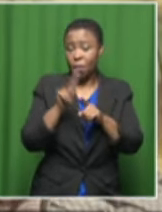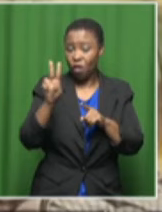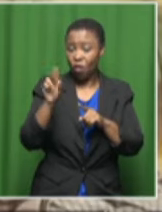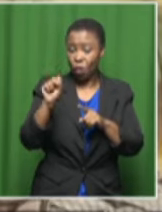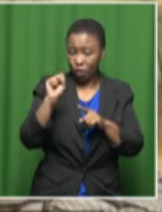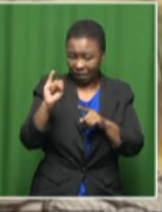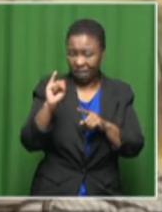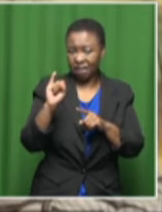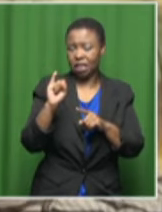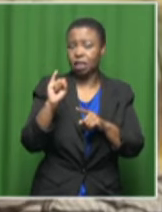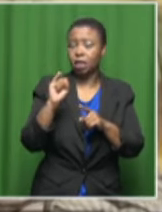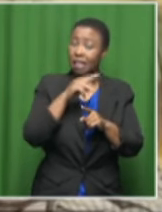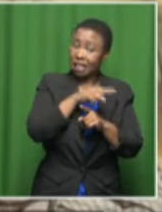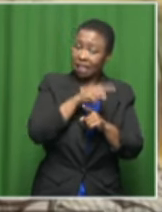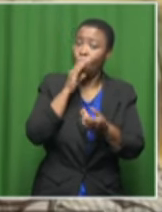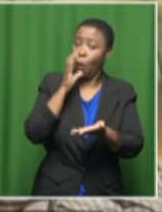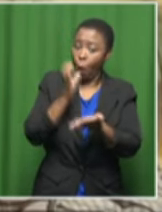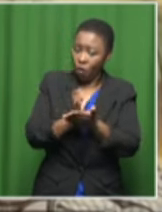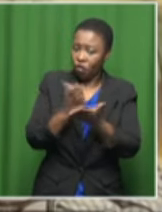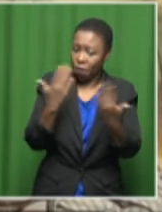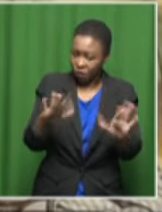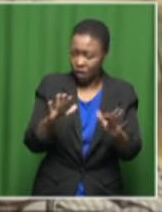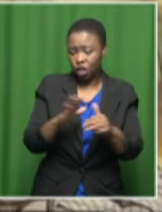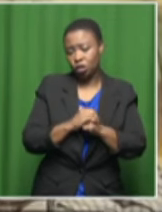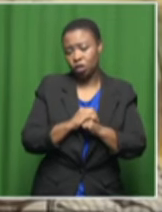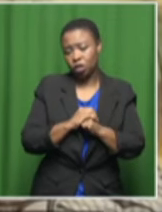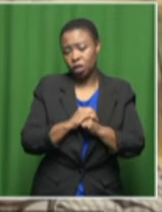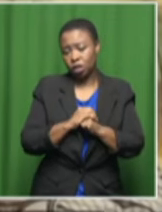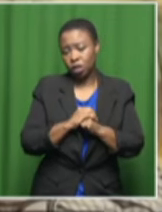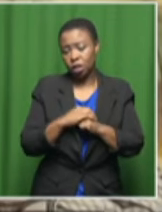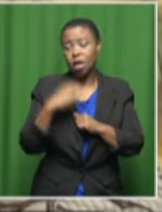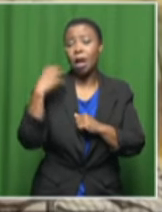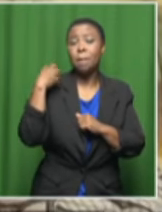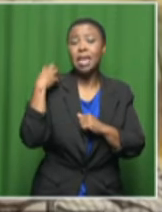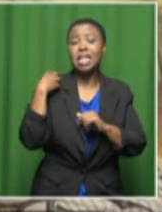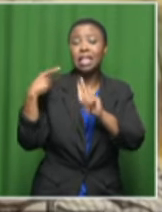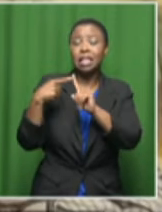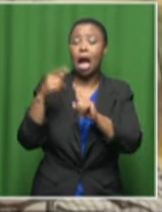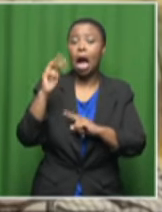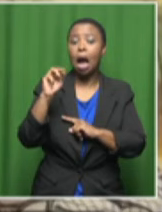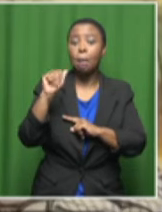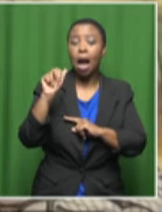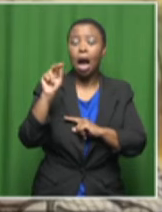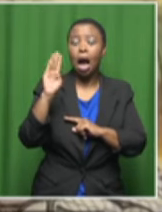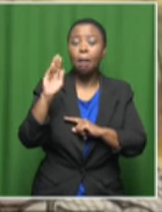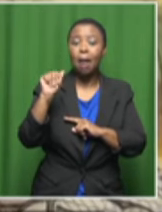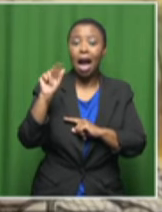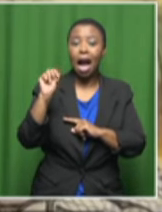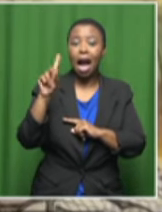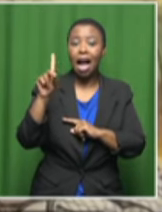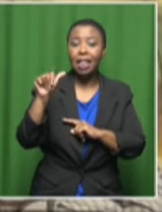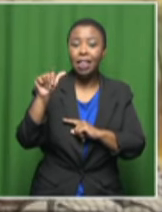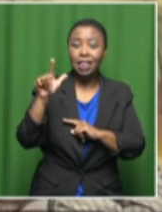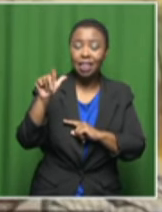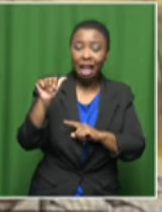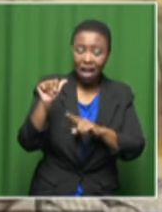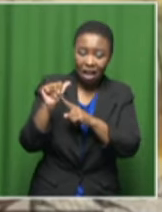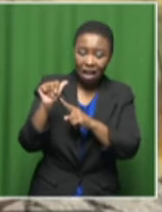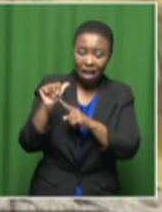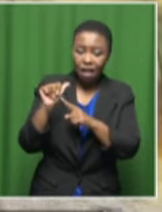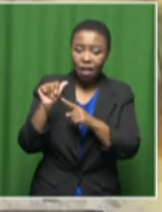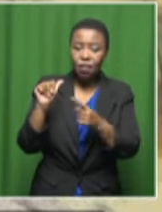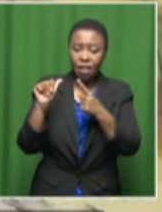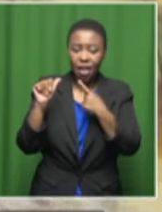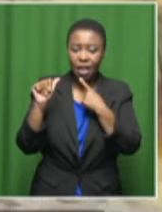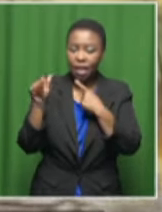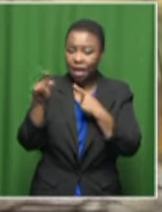confirmed that Minister Mabanja, you know, said that